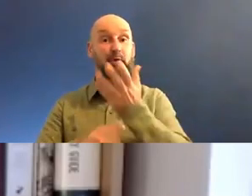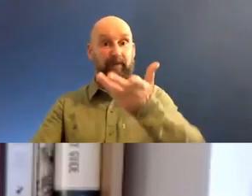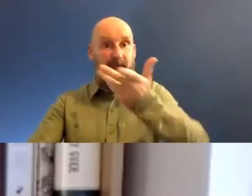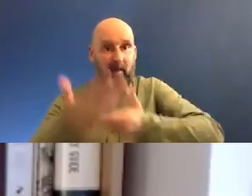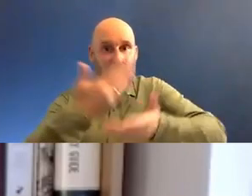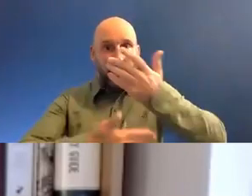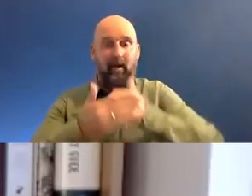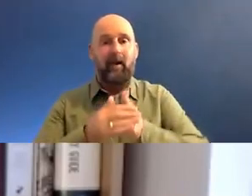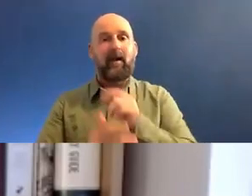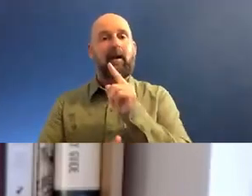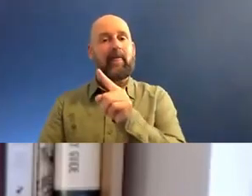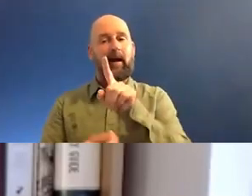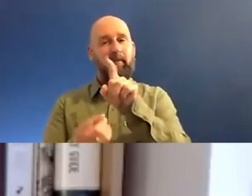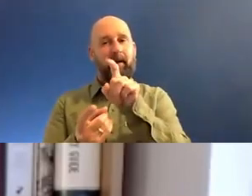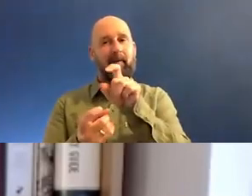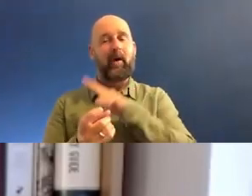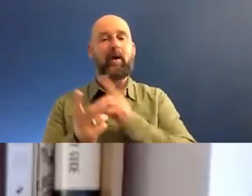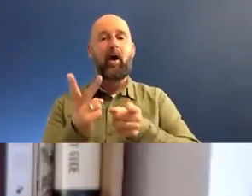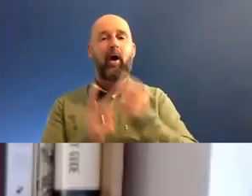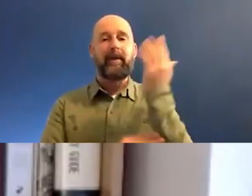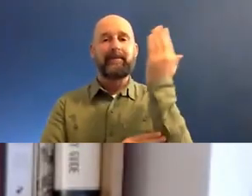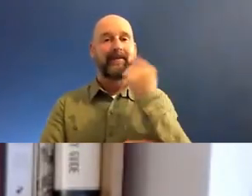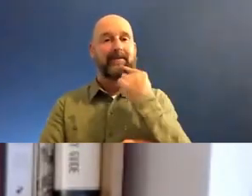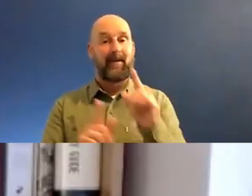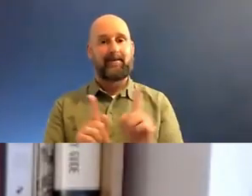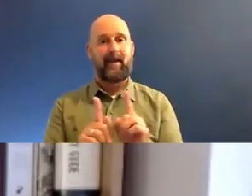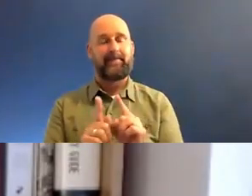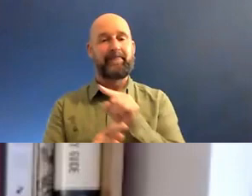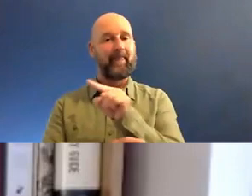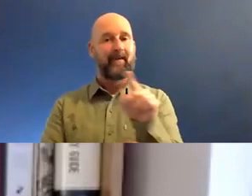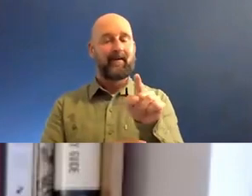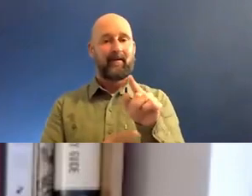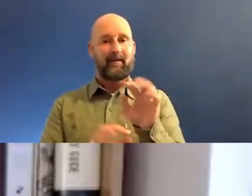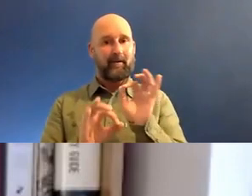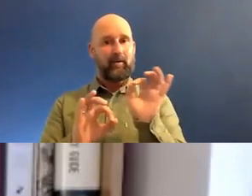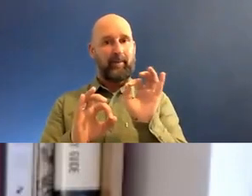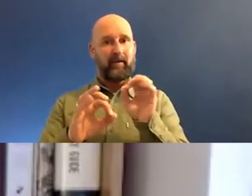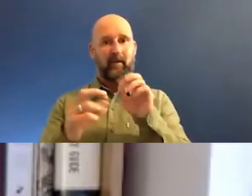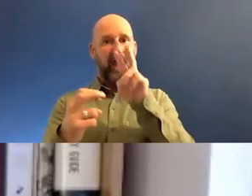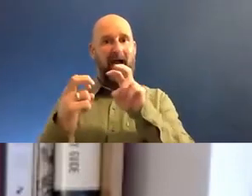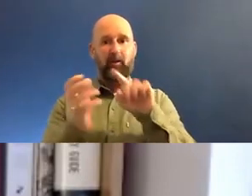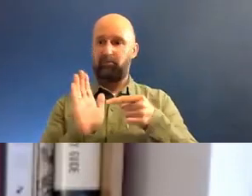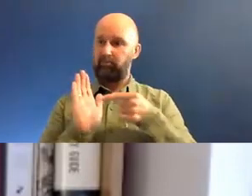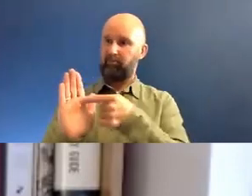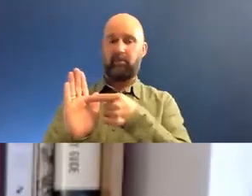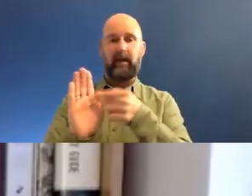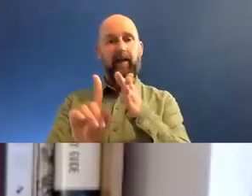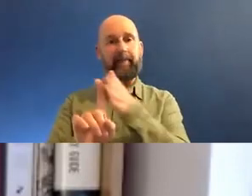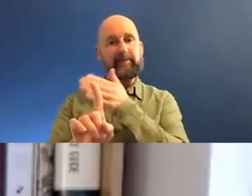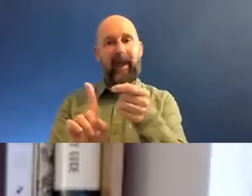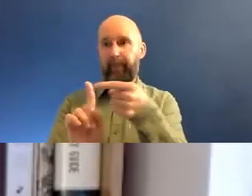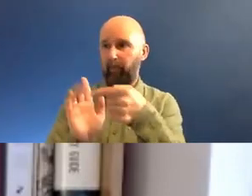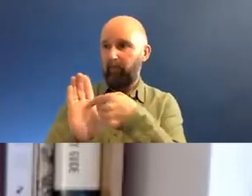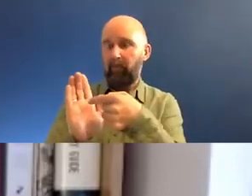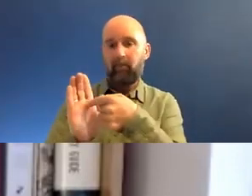uh, matches a bit what has been said by other speakers, which is that you're not arguing with people as it were to try and persuade them. You are